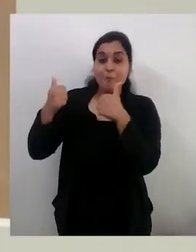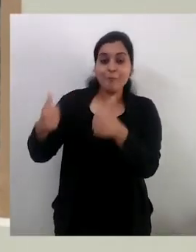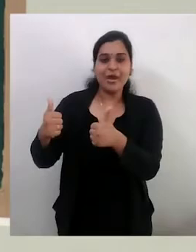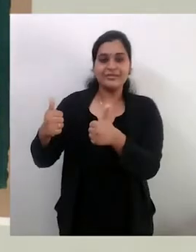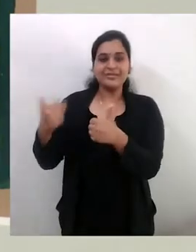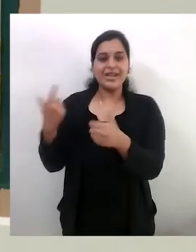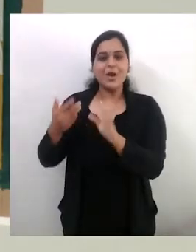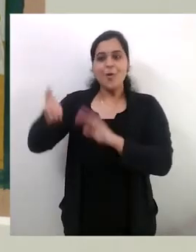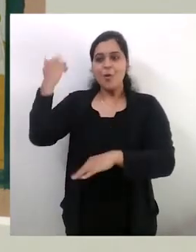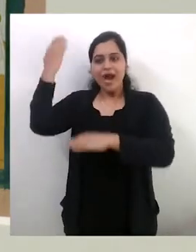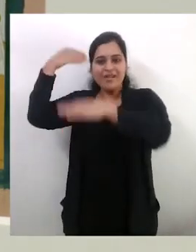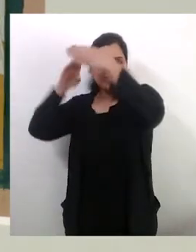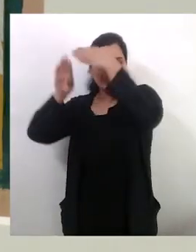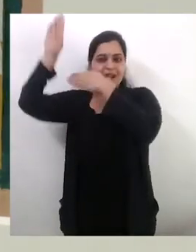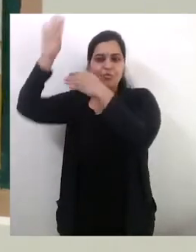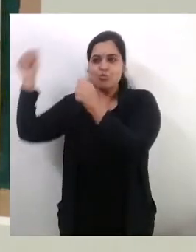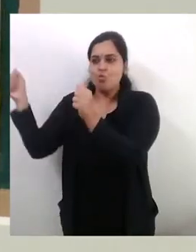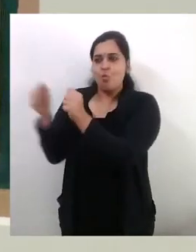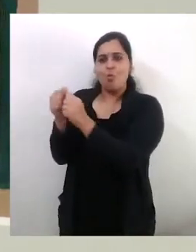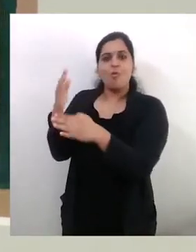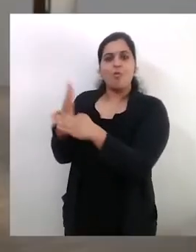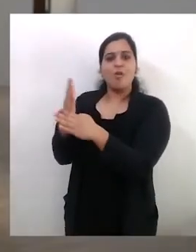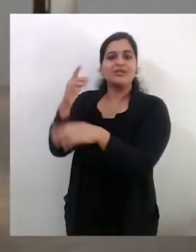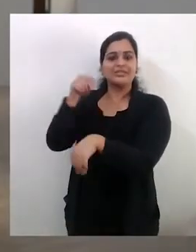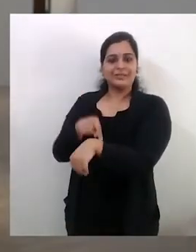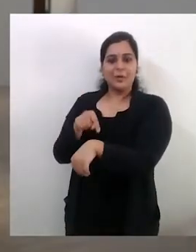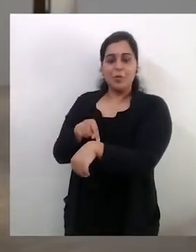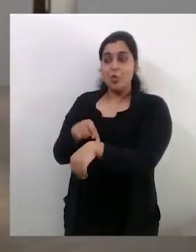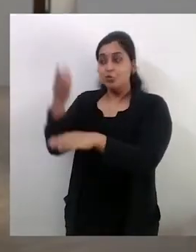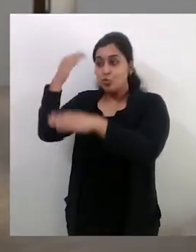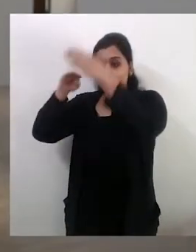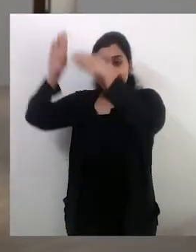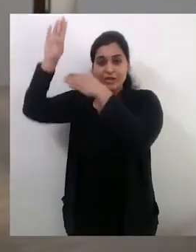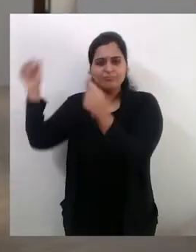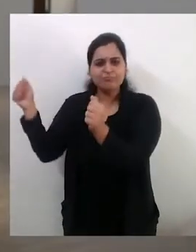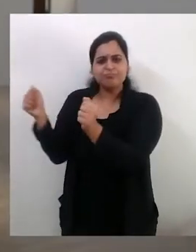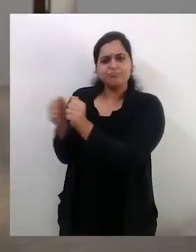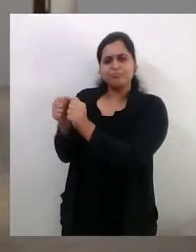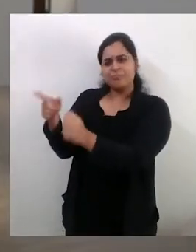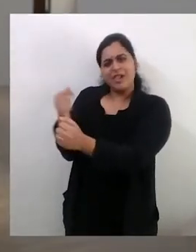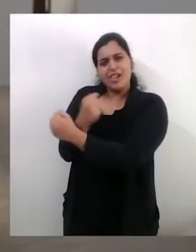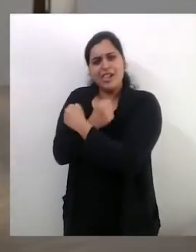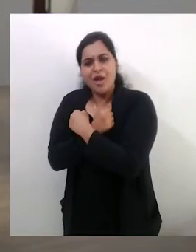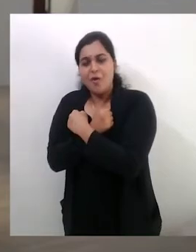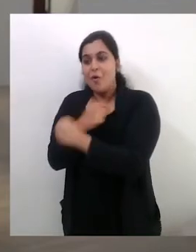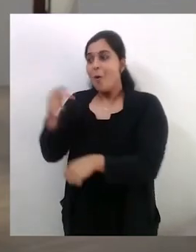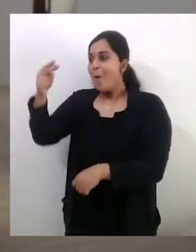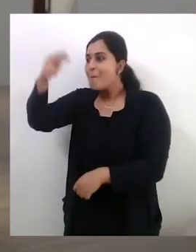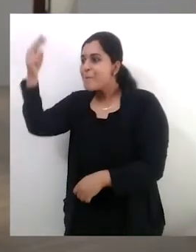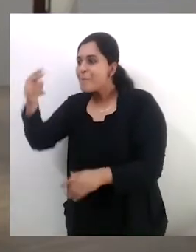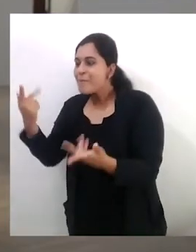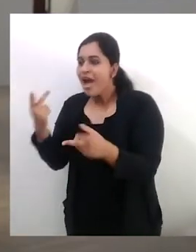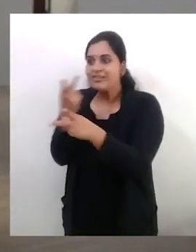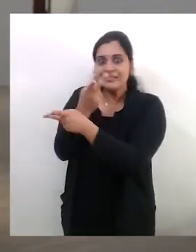for the ruler of Jasrota, Raja Balvant Singh, who he seems to have been unusually close to. He painted him